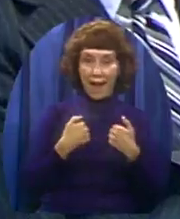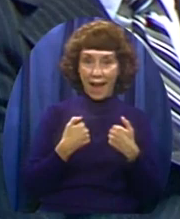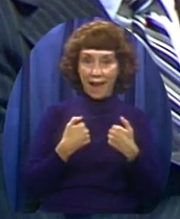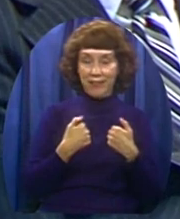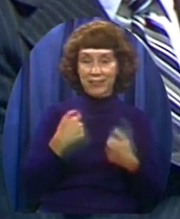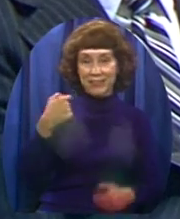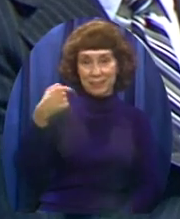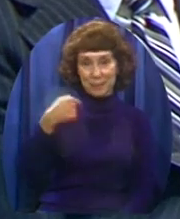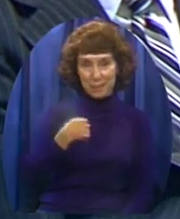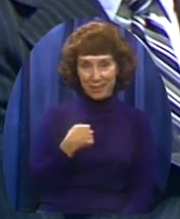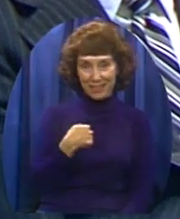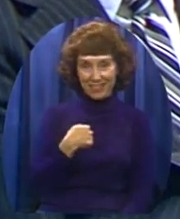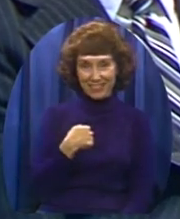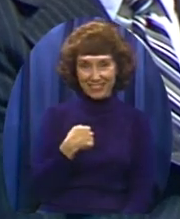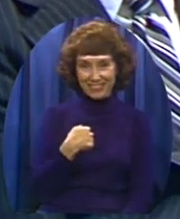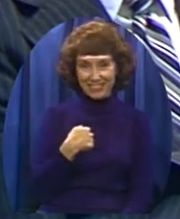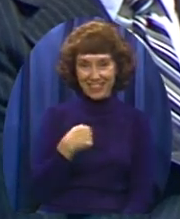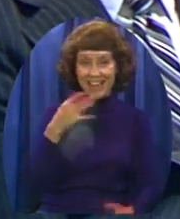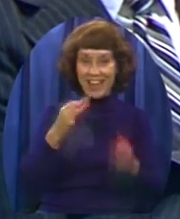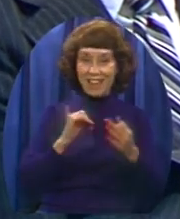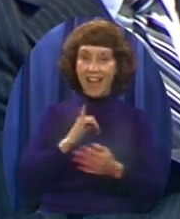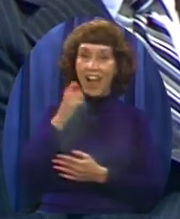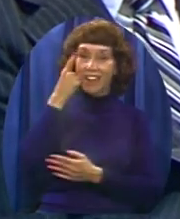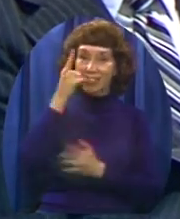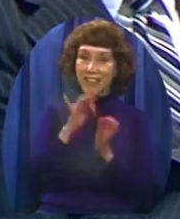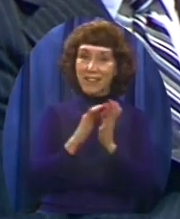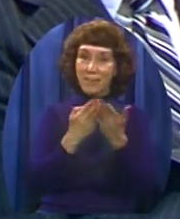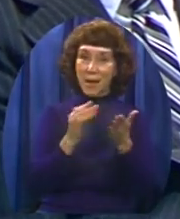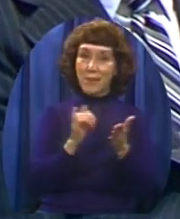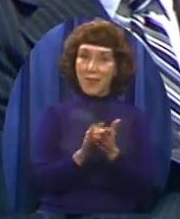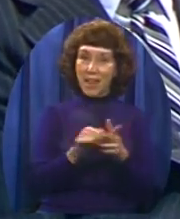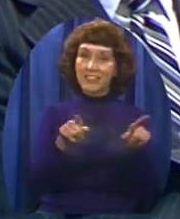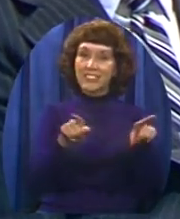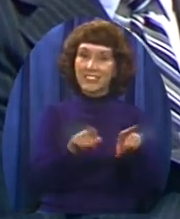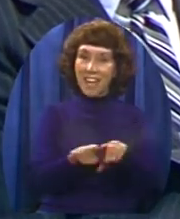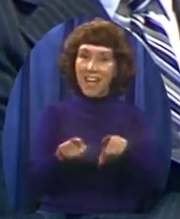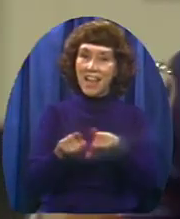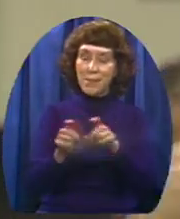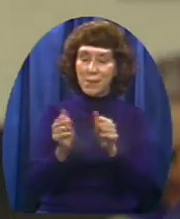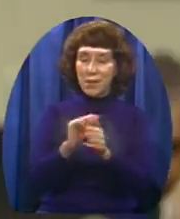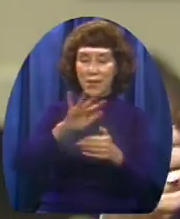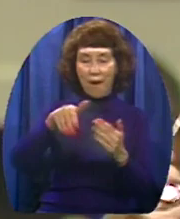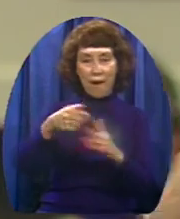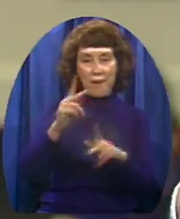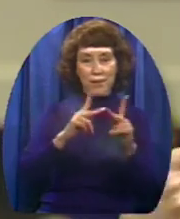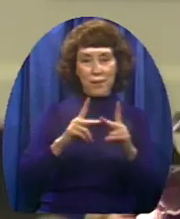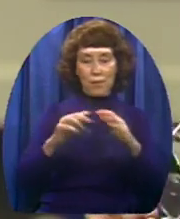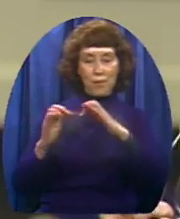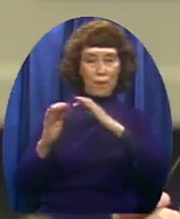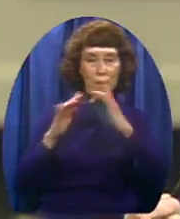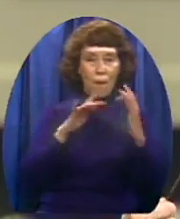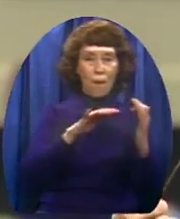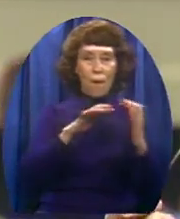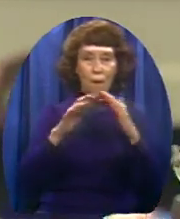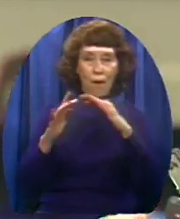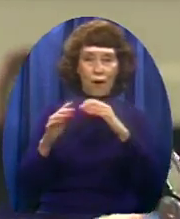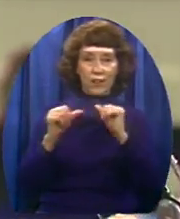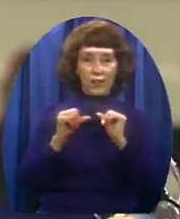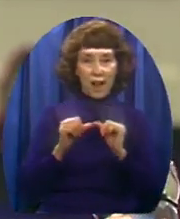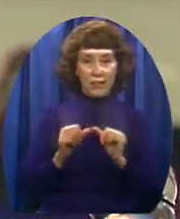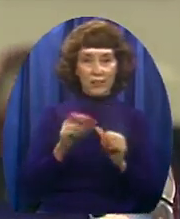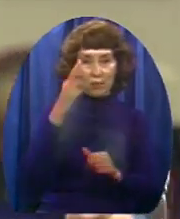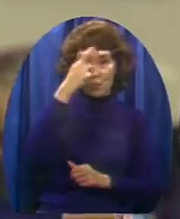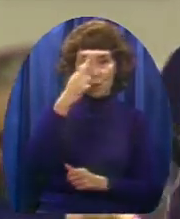And if I understand the Bible That's about the way it is with all of us There's a war going on constantly Romans chapter